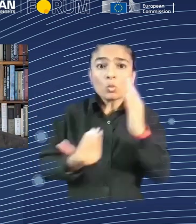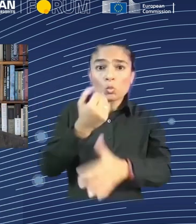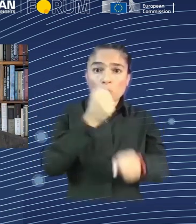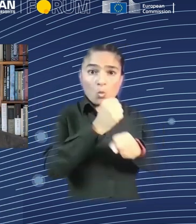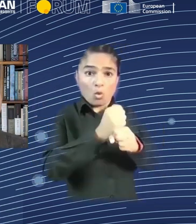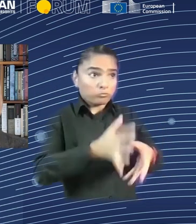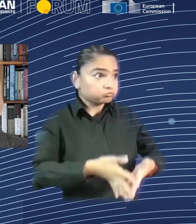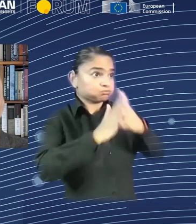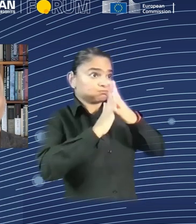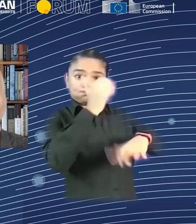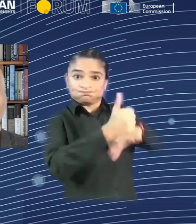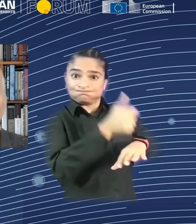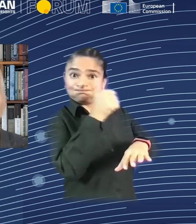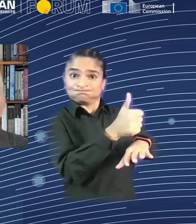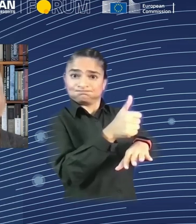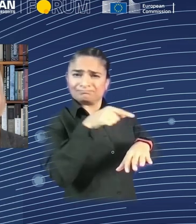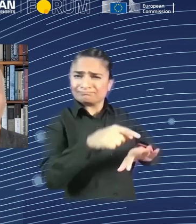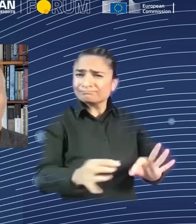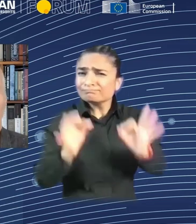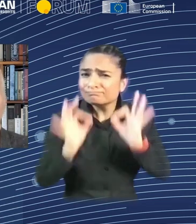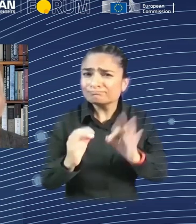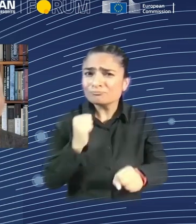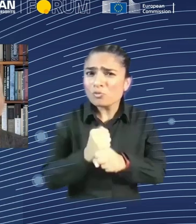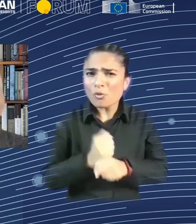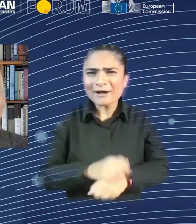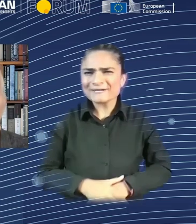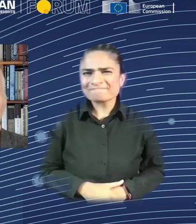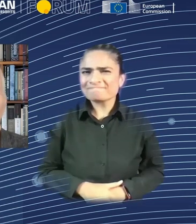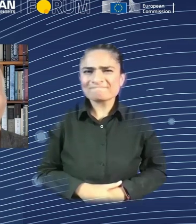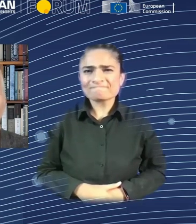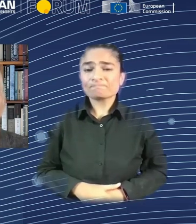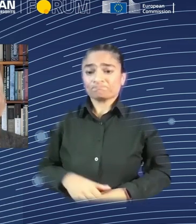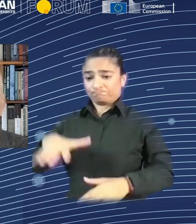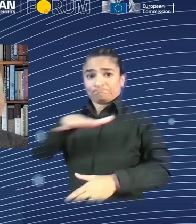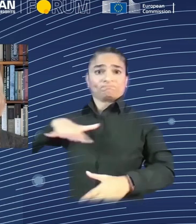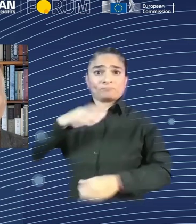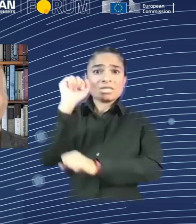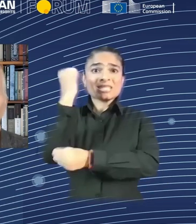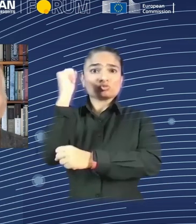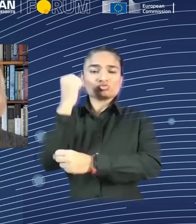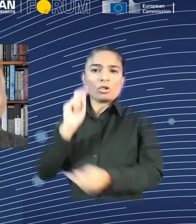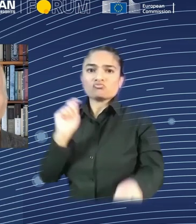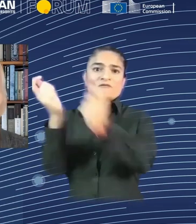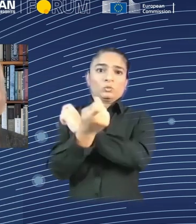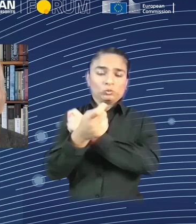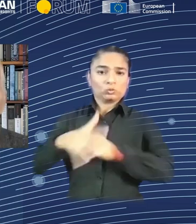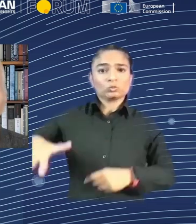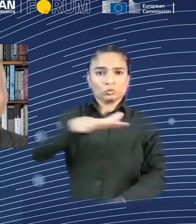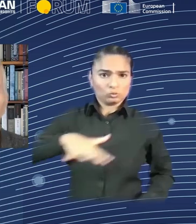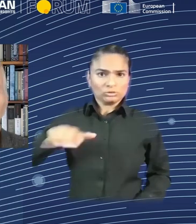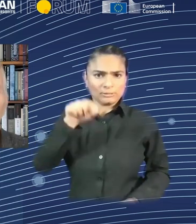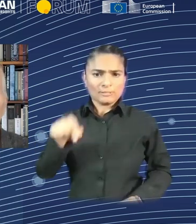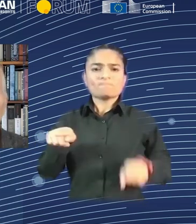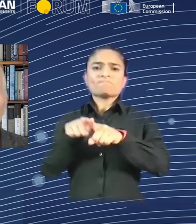Revolution, reformers like Robert Owen struggled against the tide. He was a young entrepreneur. He took over the new land mills in